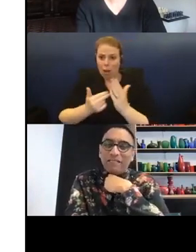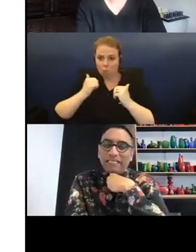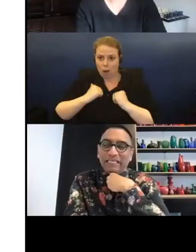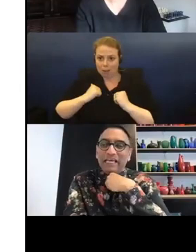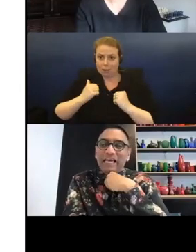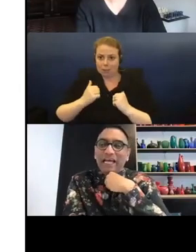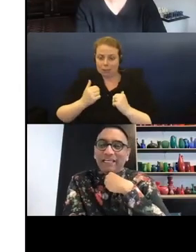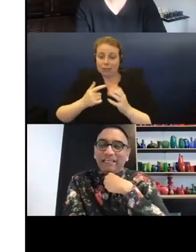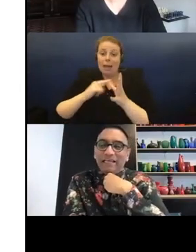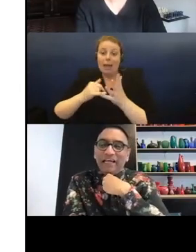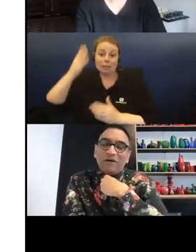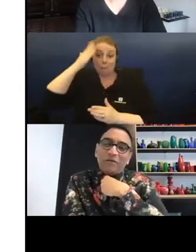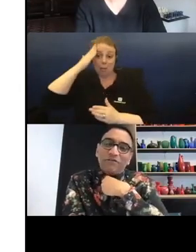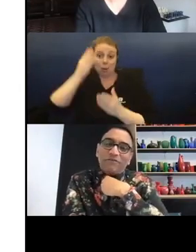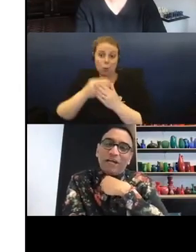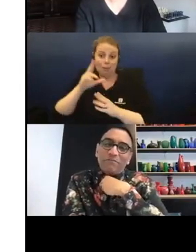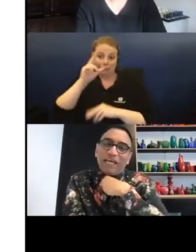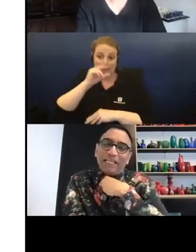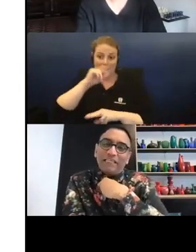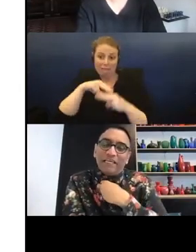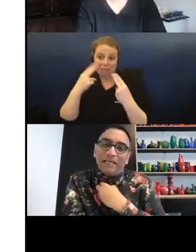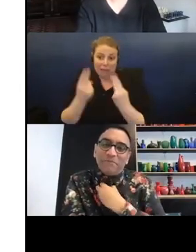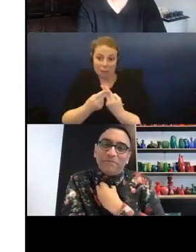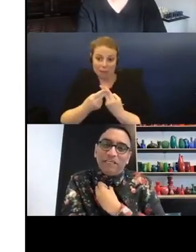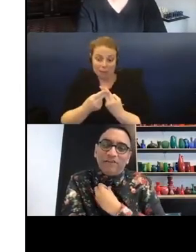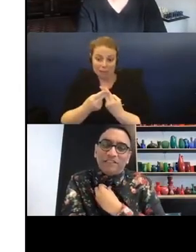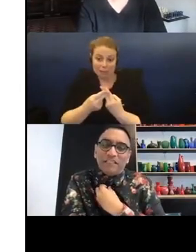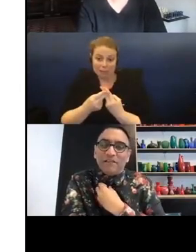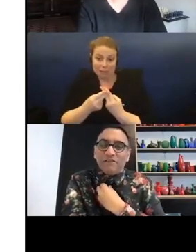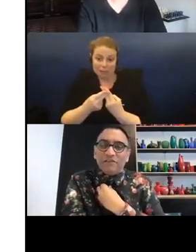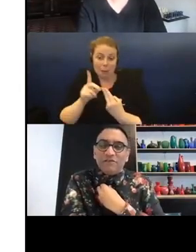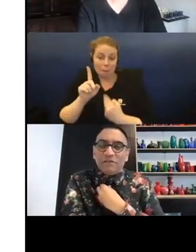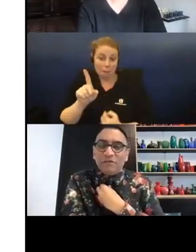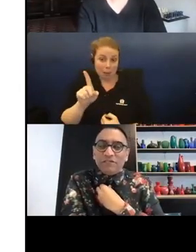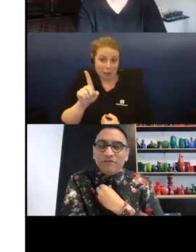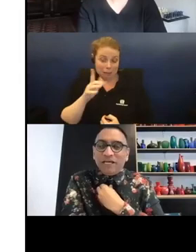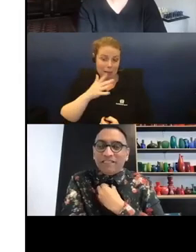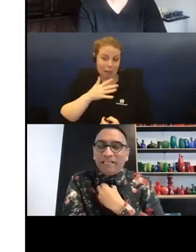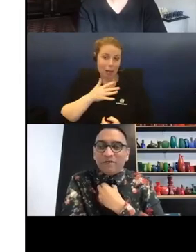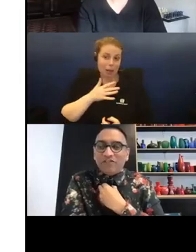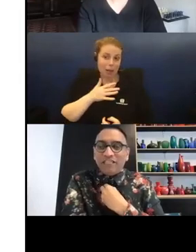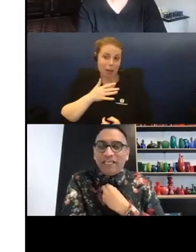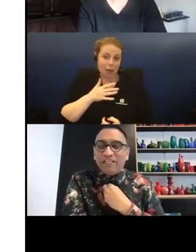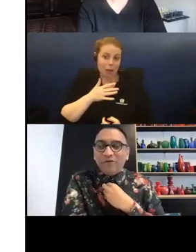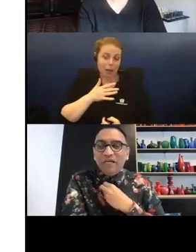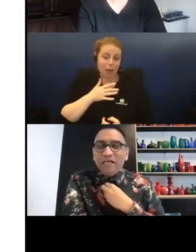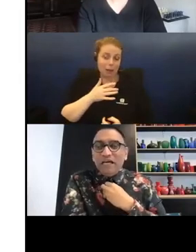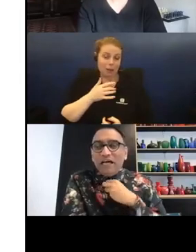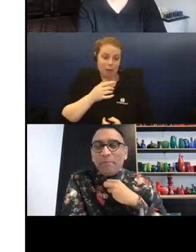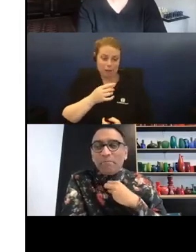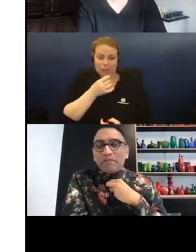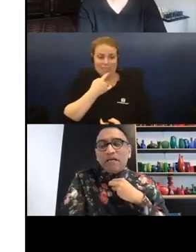family, and how I want to frame that, Nina, firstly, to the person who asked that question, thank you.